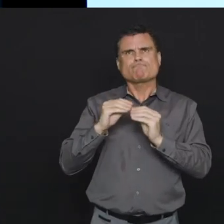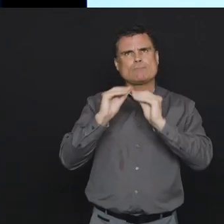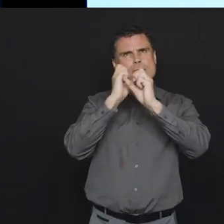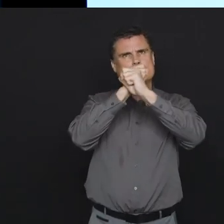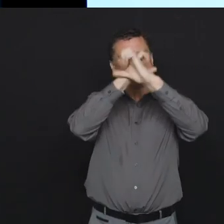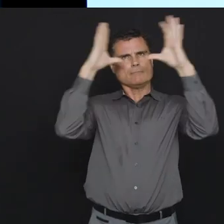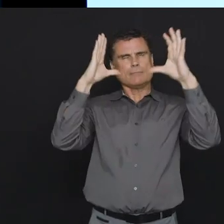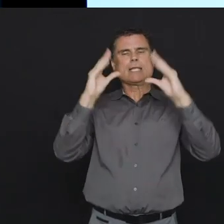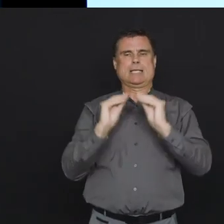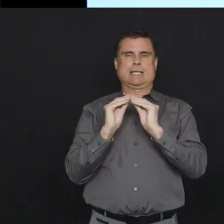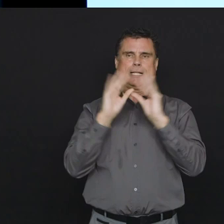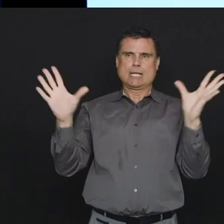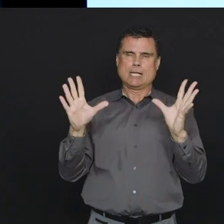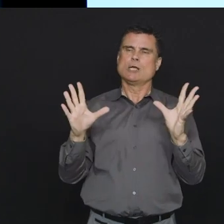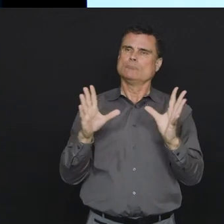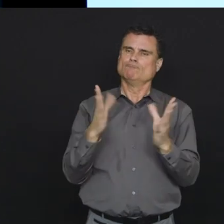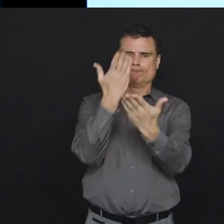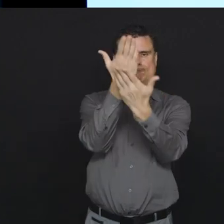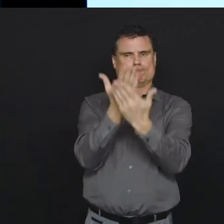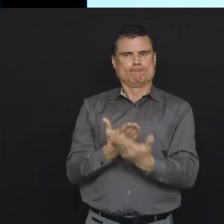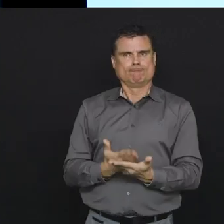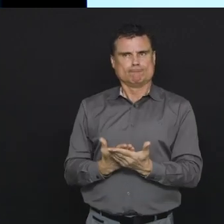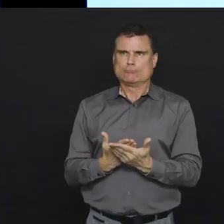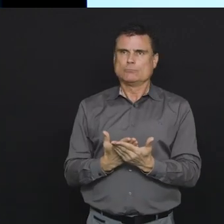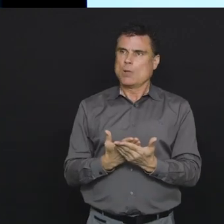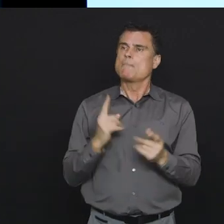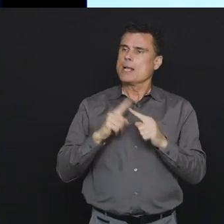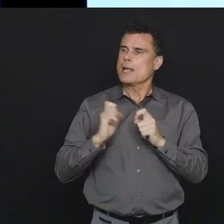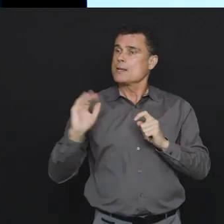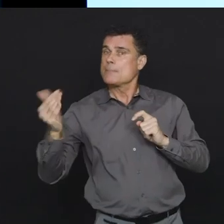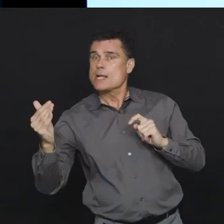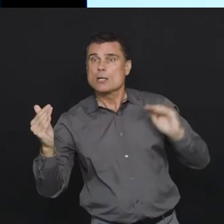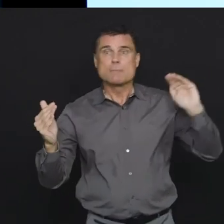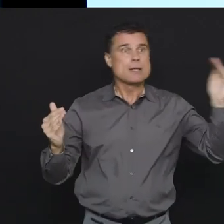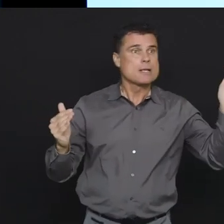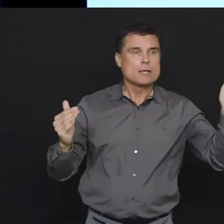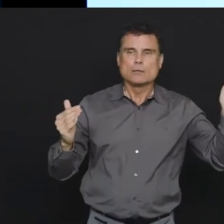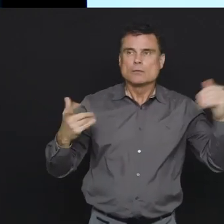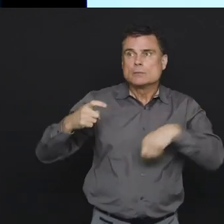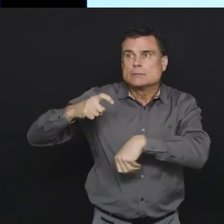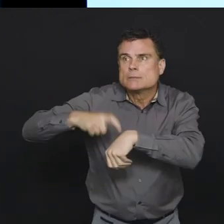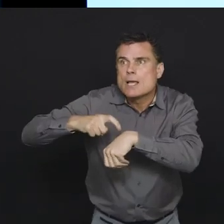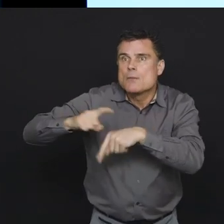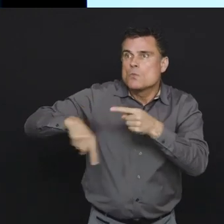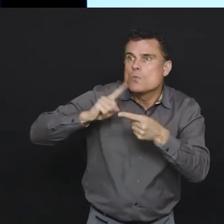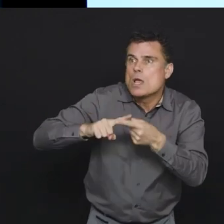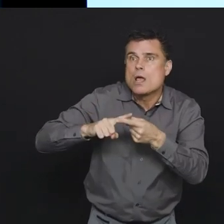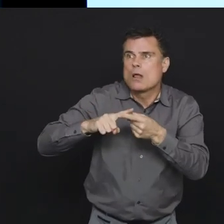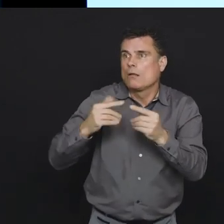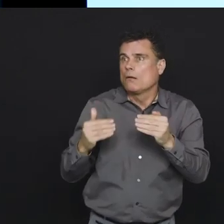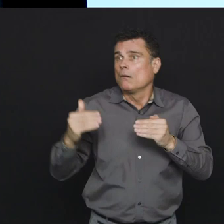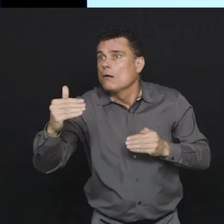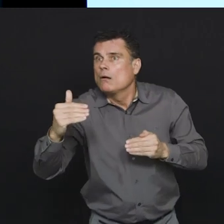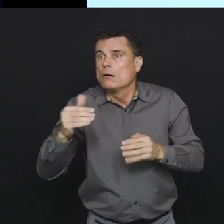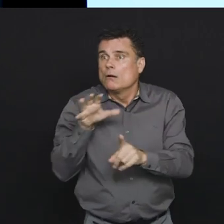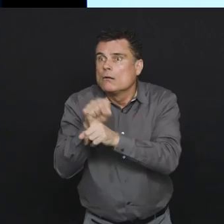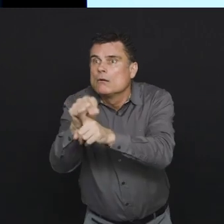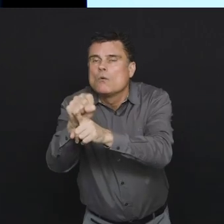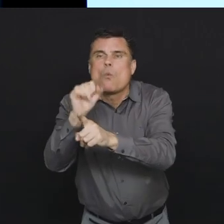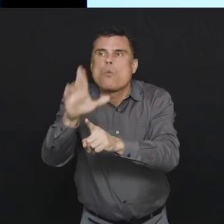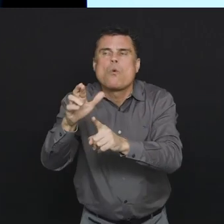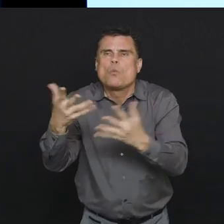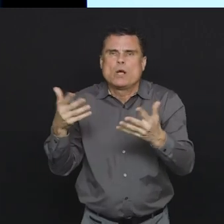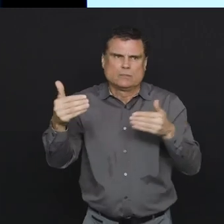it as as reliable and as stable as possible so that we have an accurate comparison and of course that's one of the reasons why we haven't